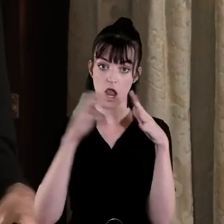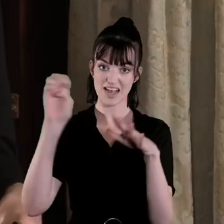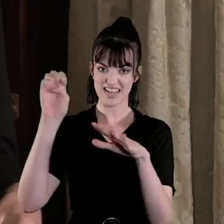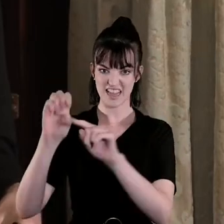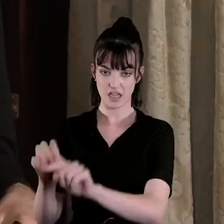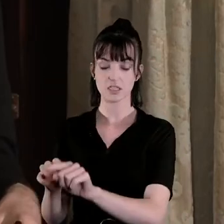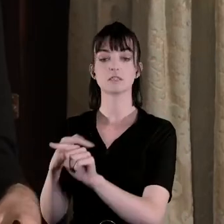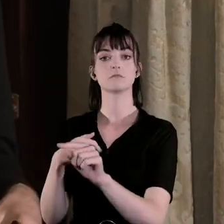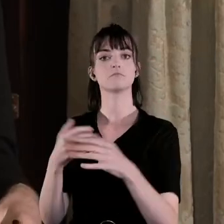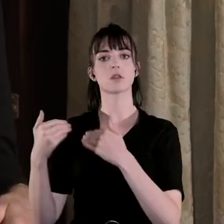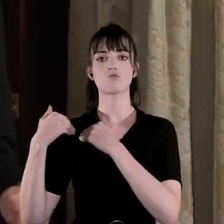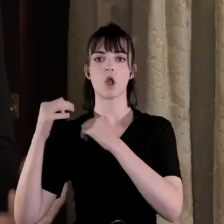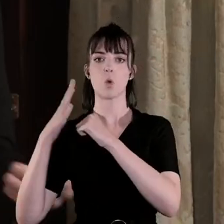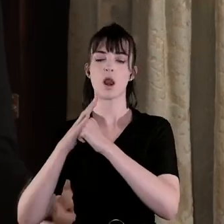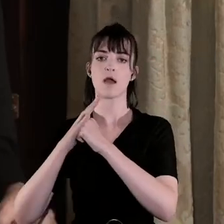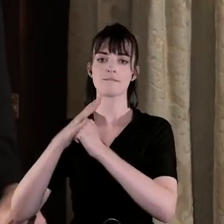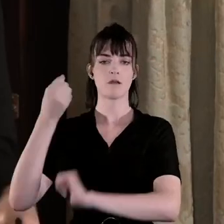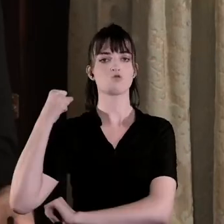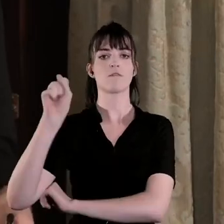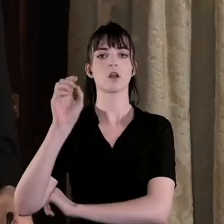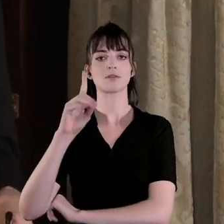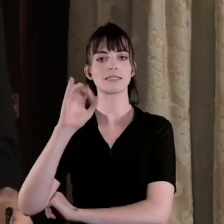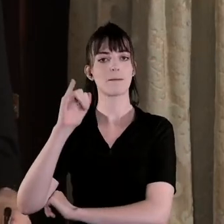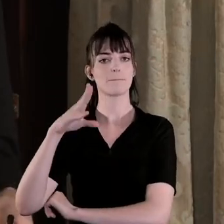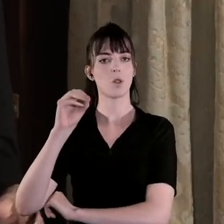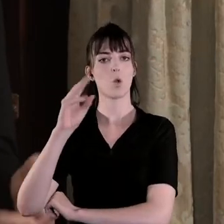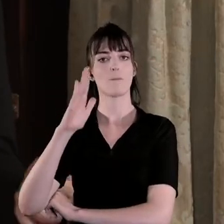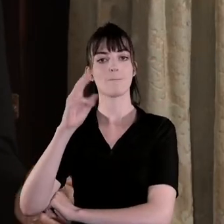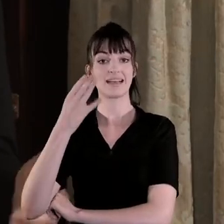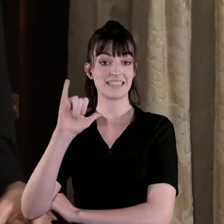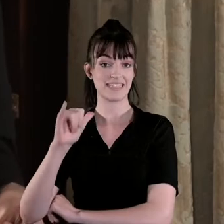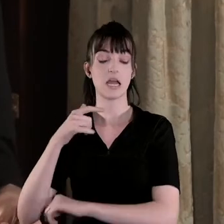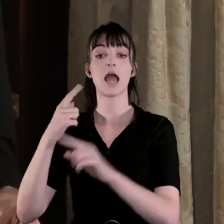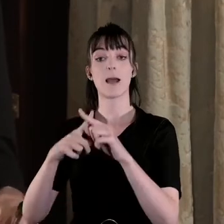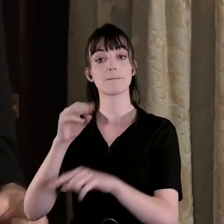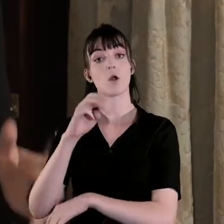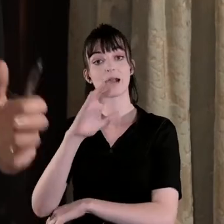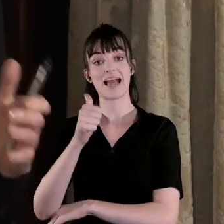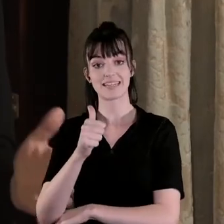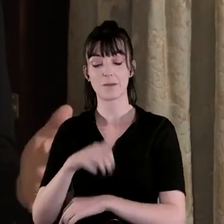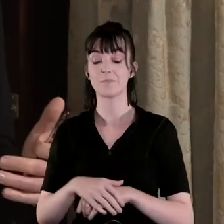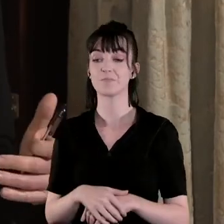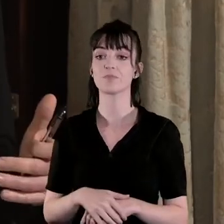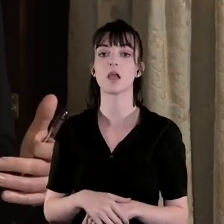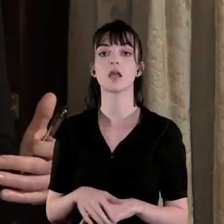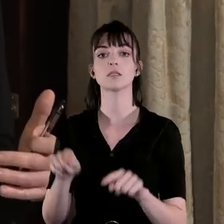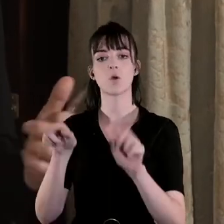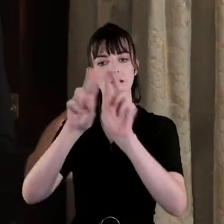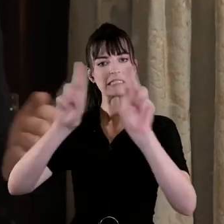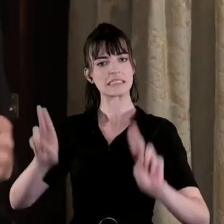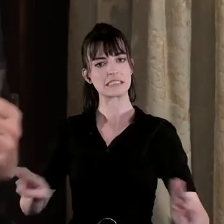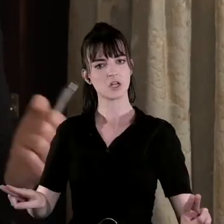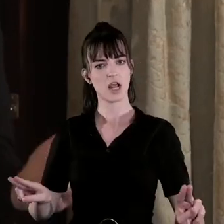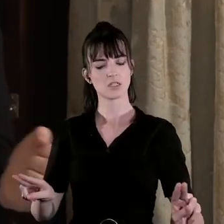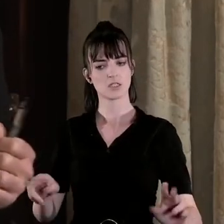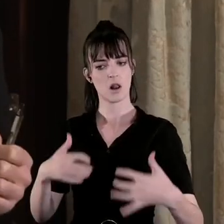diplomacy and propaganda and I think it was this kind of the international leverage that